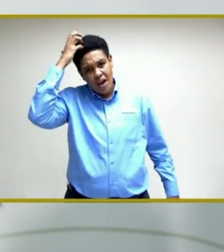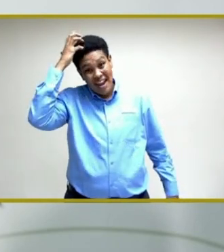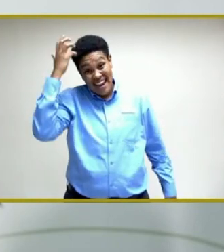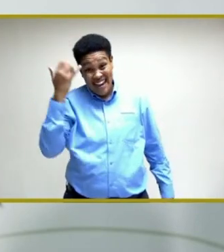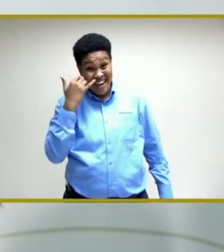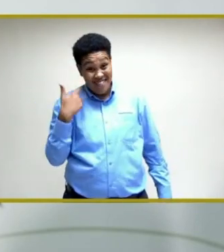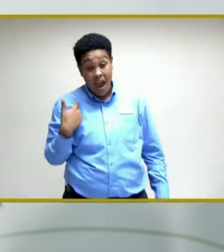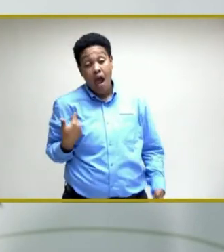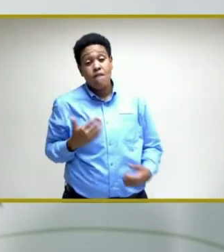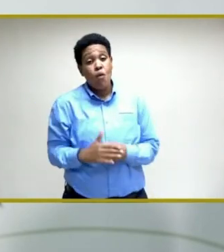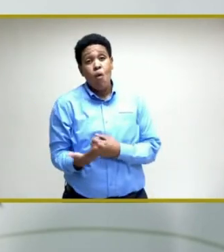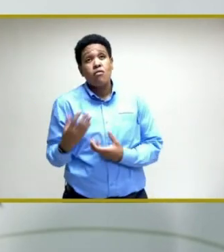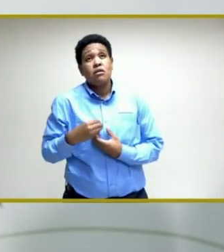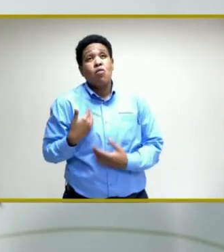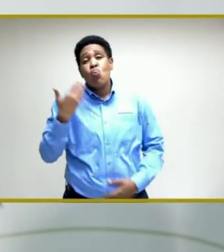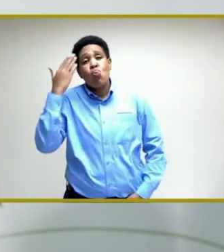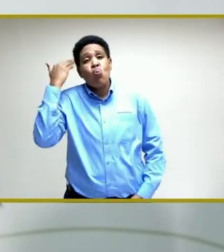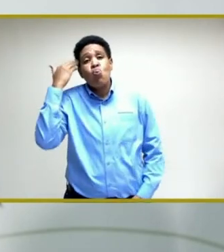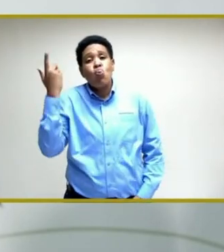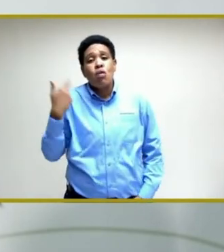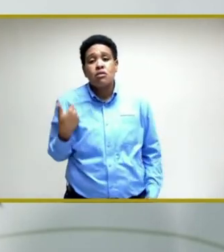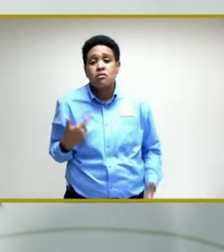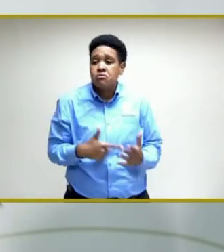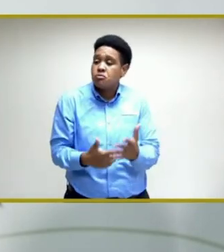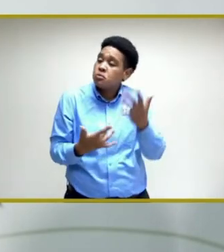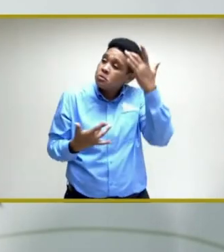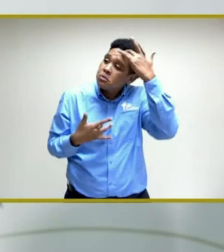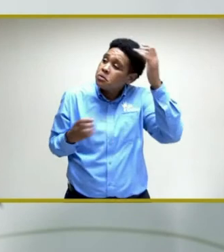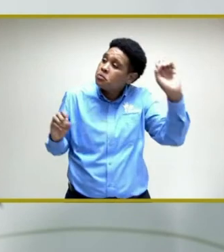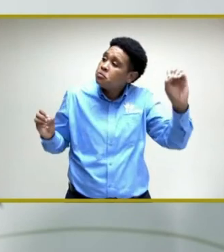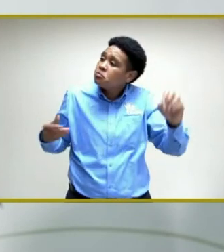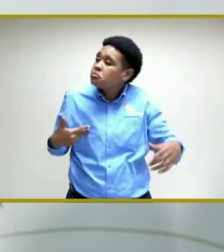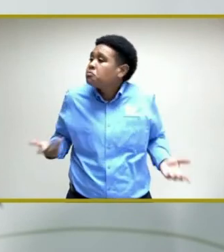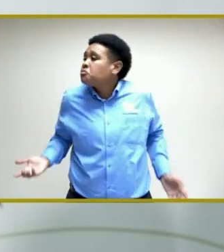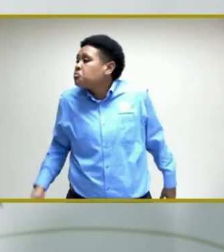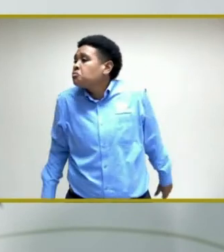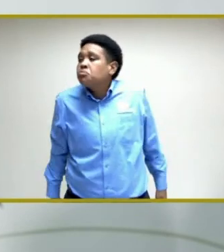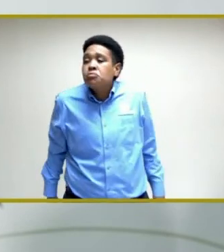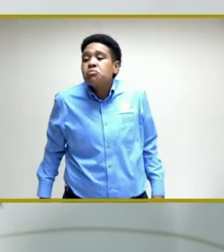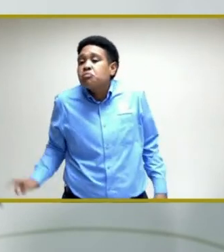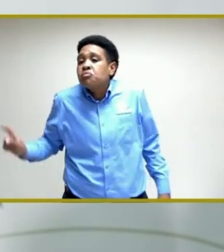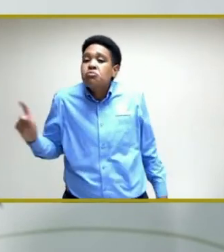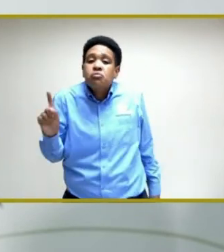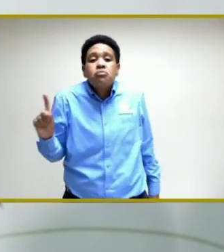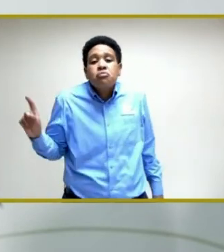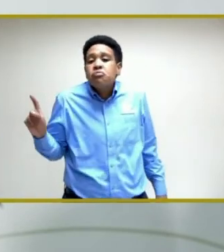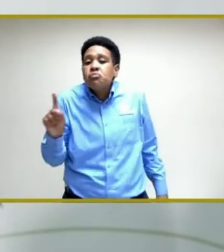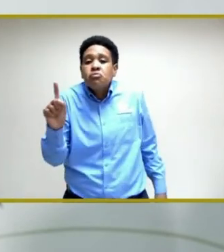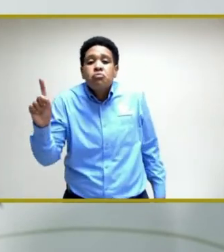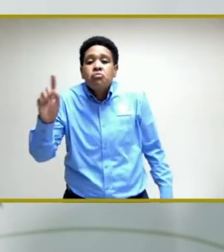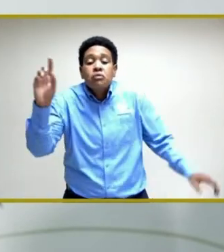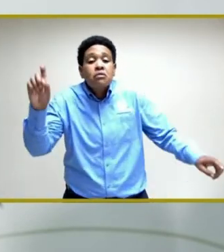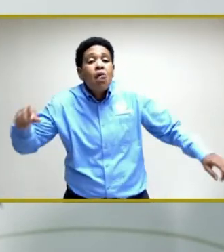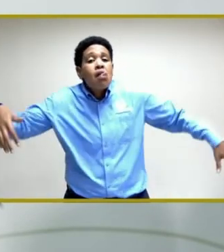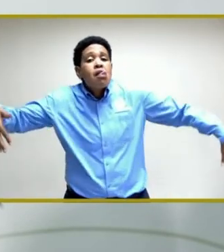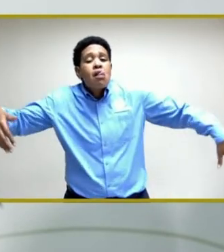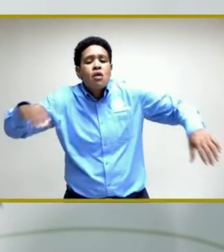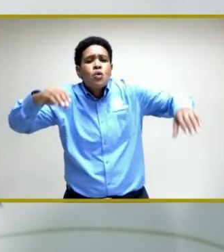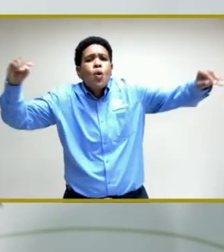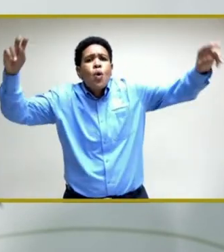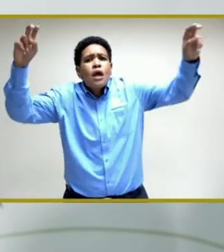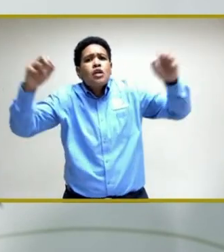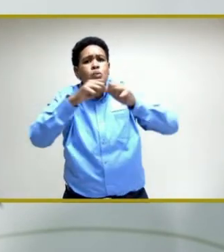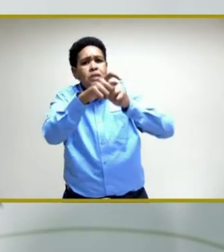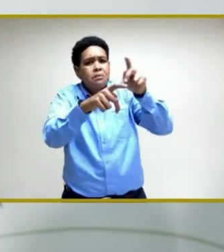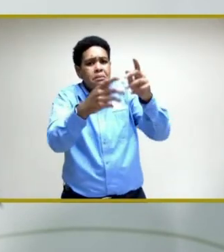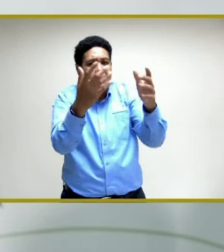COVID. They don't have any symptoms, they have not been tested. There is no issue with these persons getting